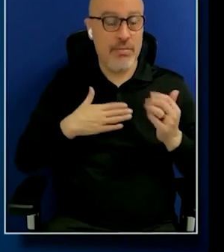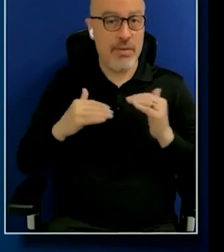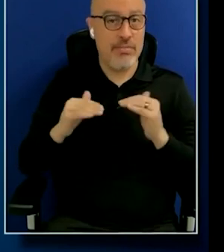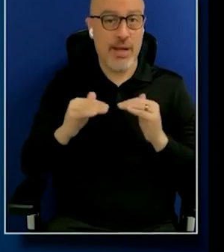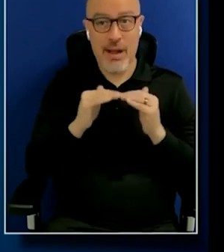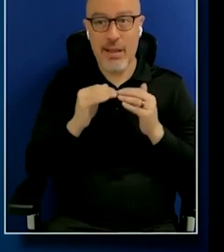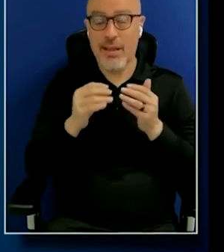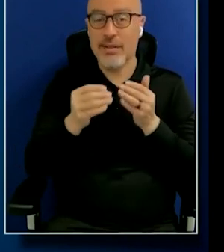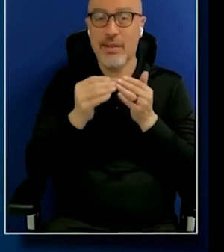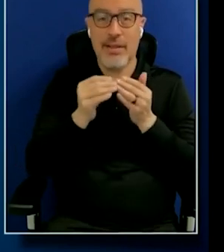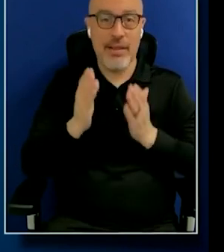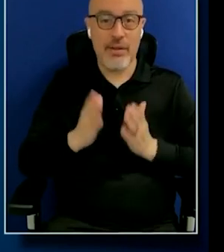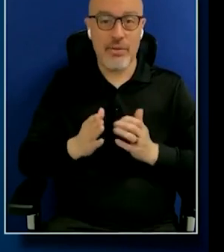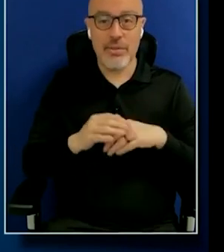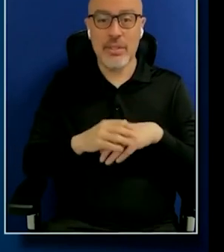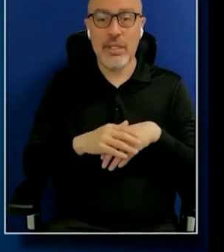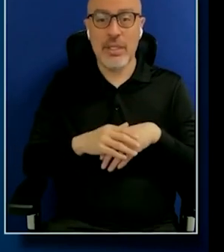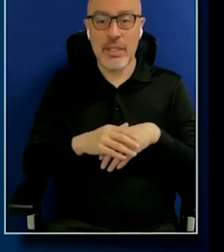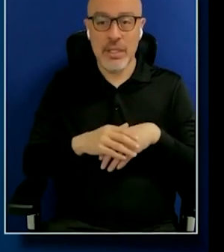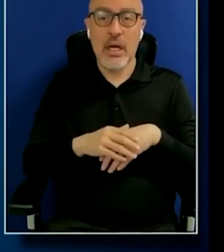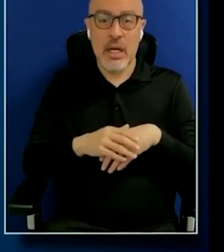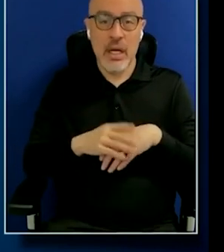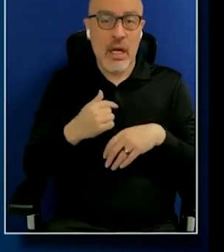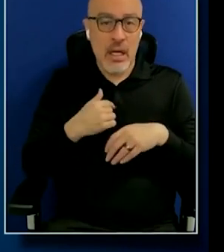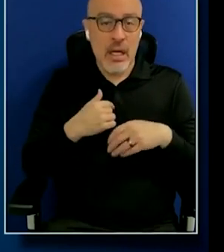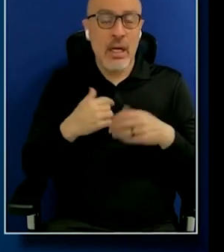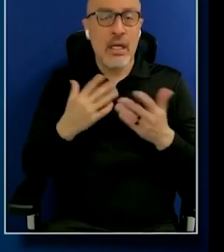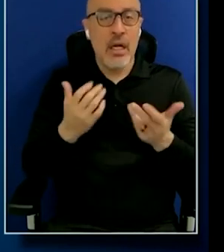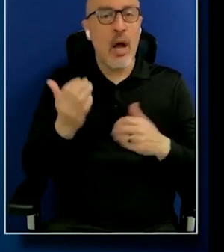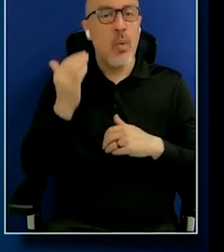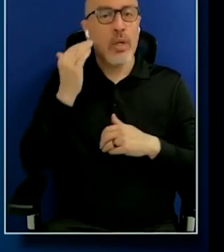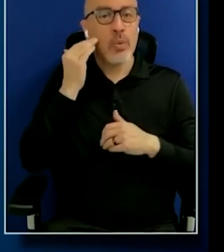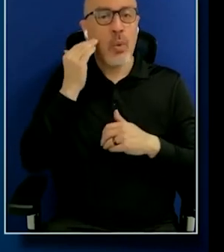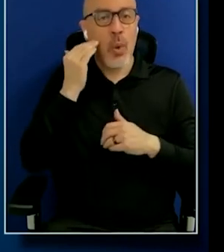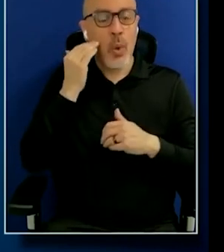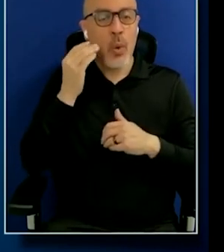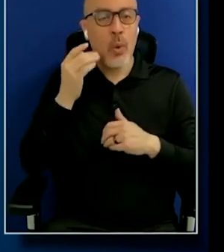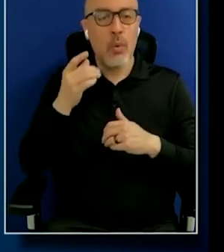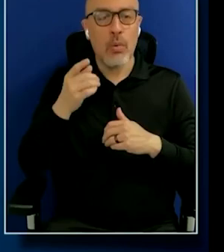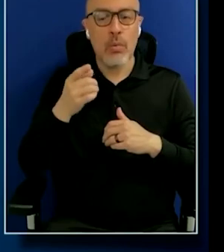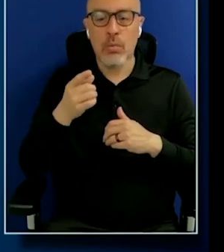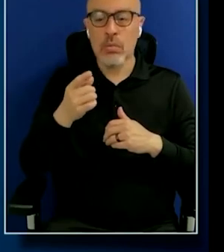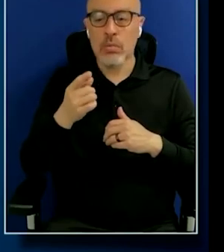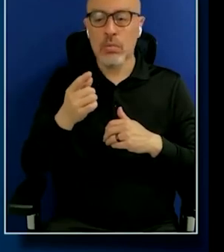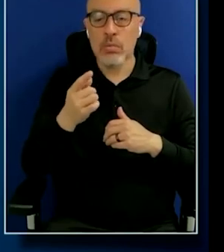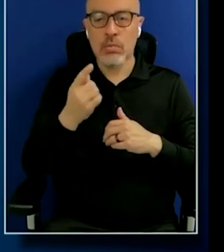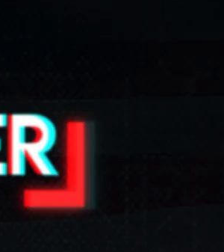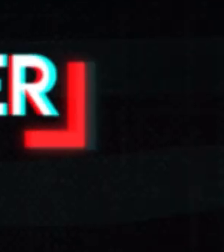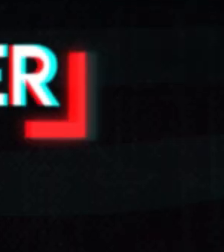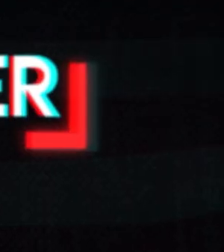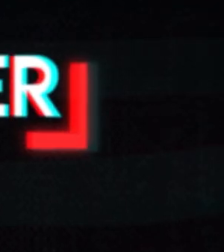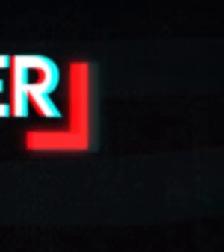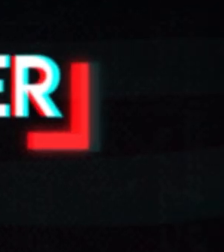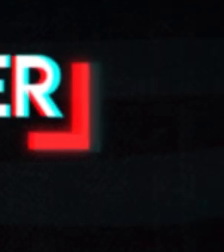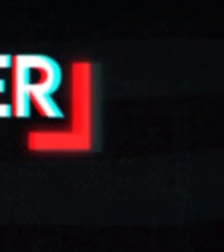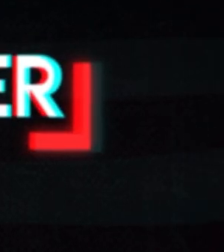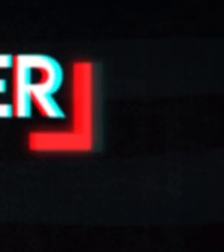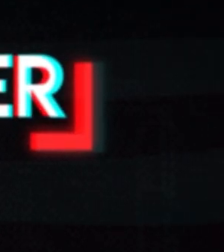leadership, I want to know that something is going to be done about it.